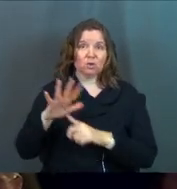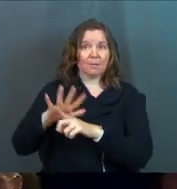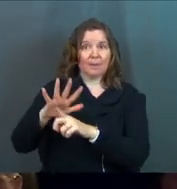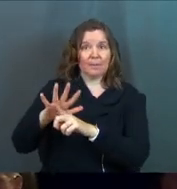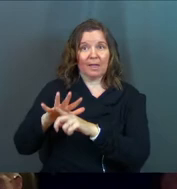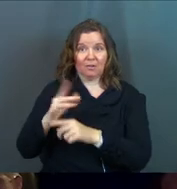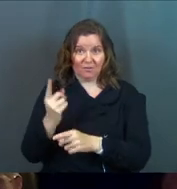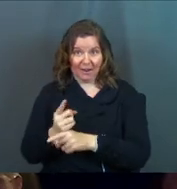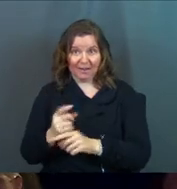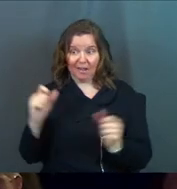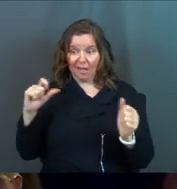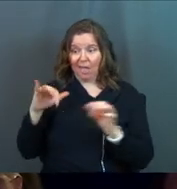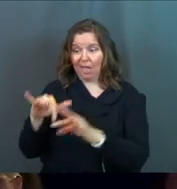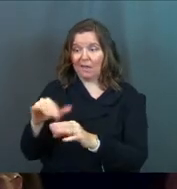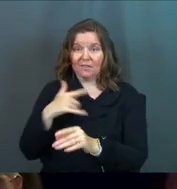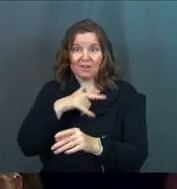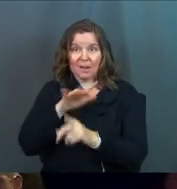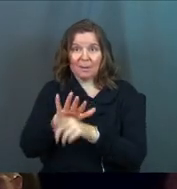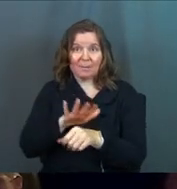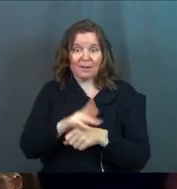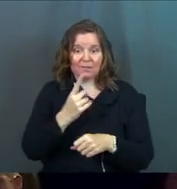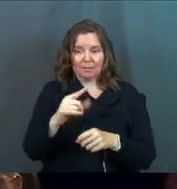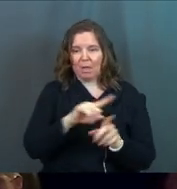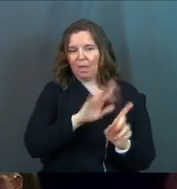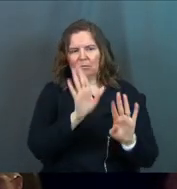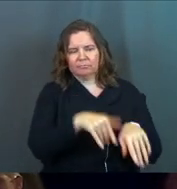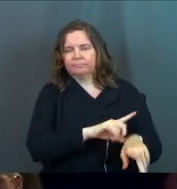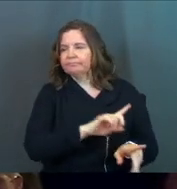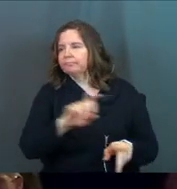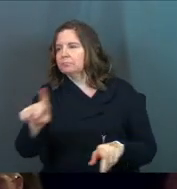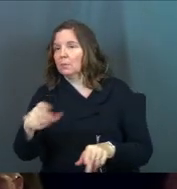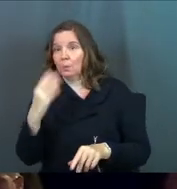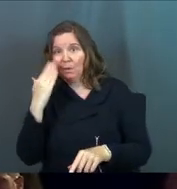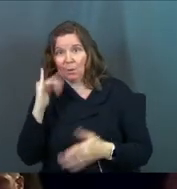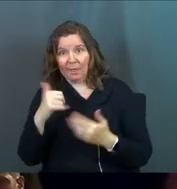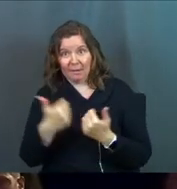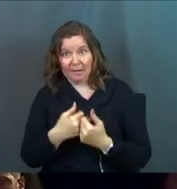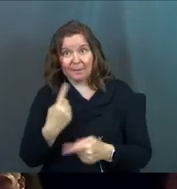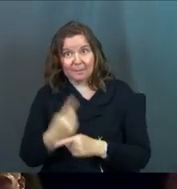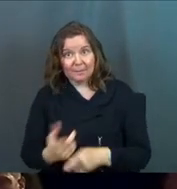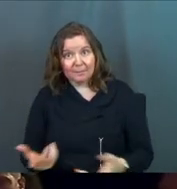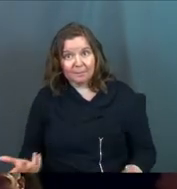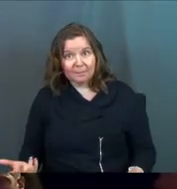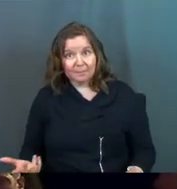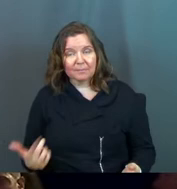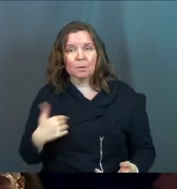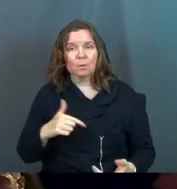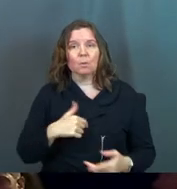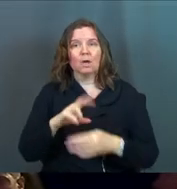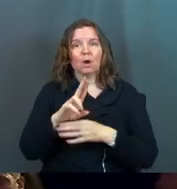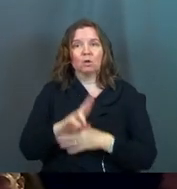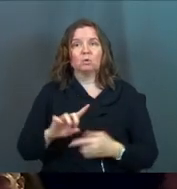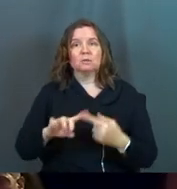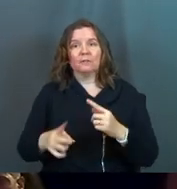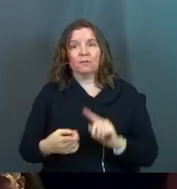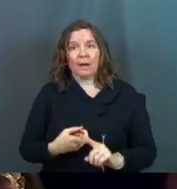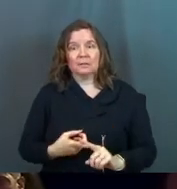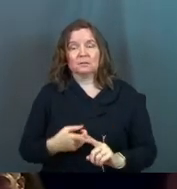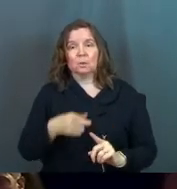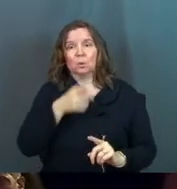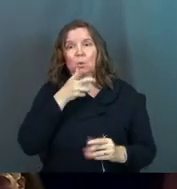popularity, right? And if you're not popular enough for them, they go to somebody else. We know that whole game. We're used to friends